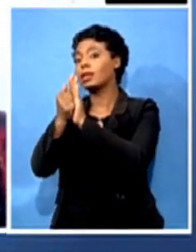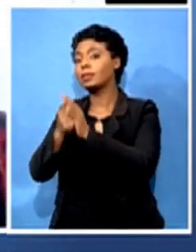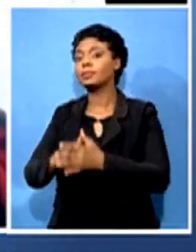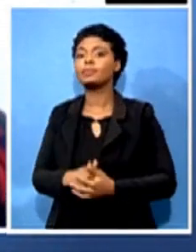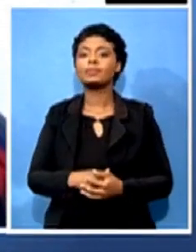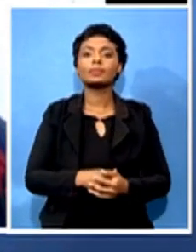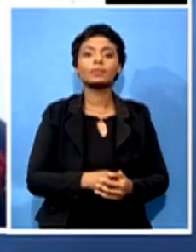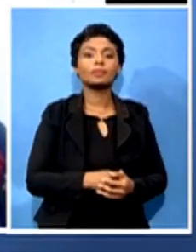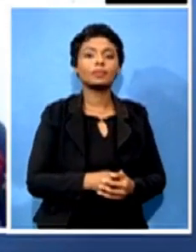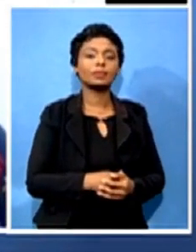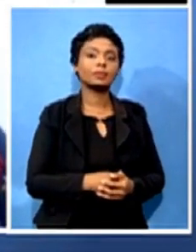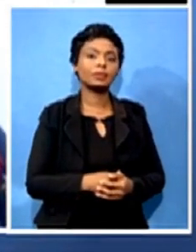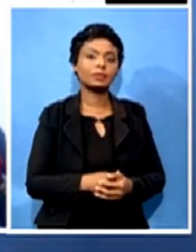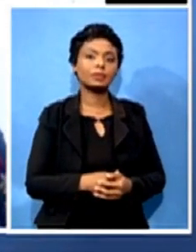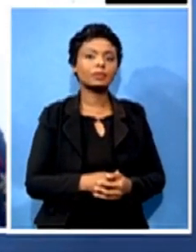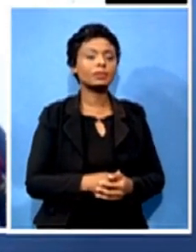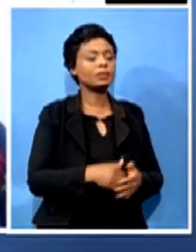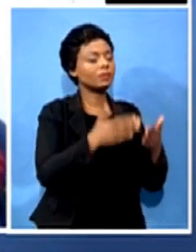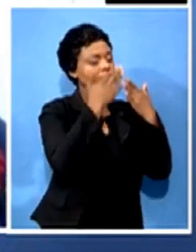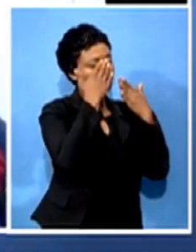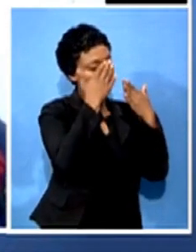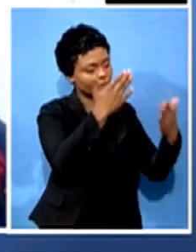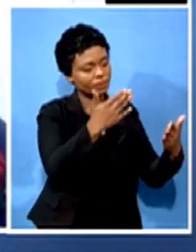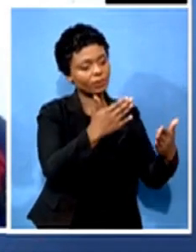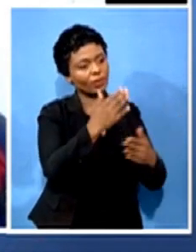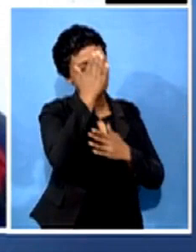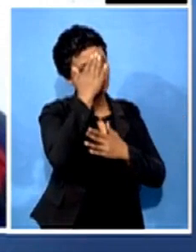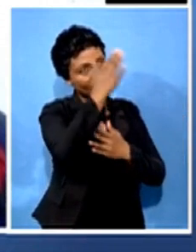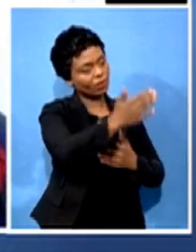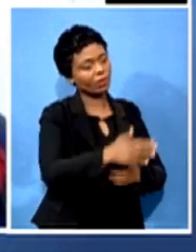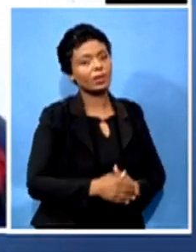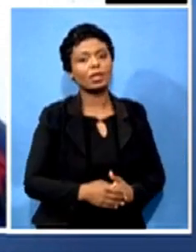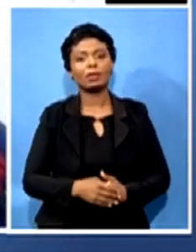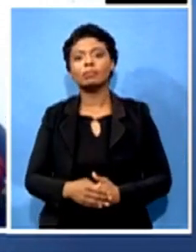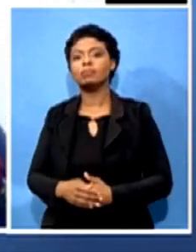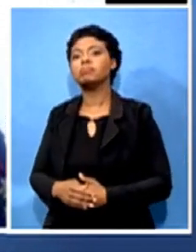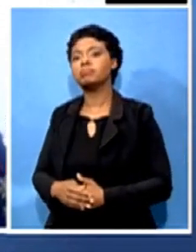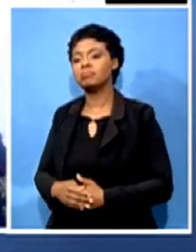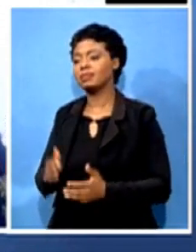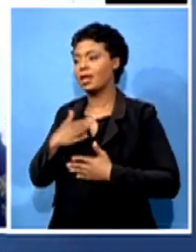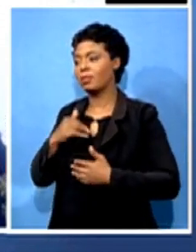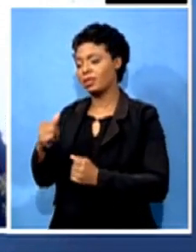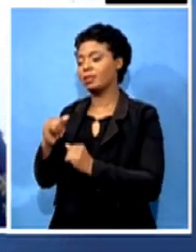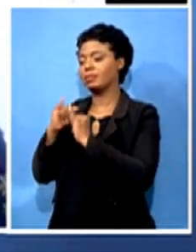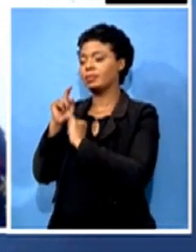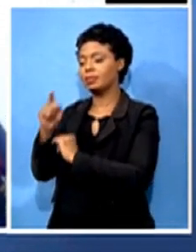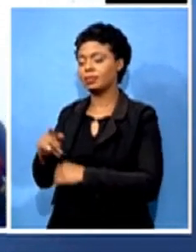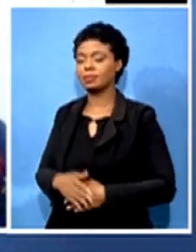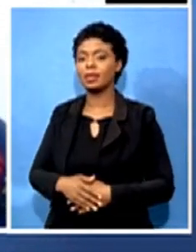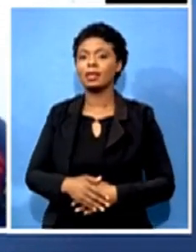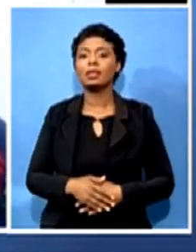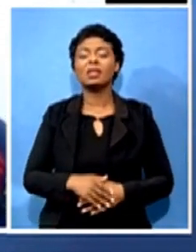on the program. Firstly, so that we're all on the same page, break down for us what local content